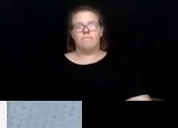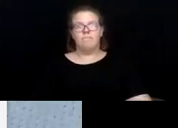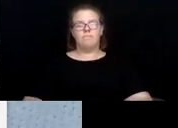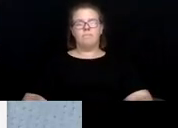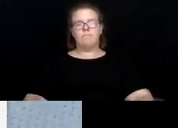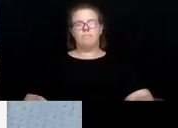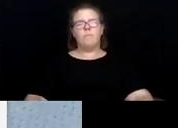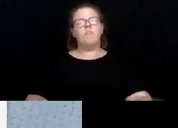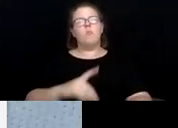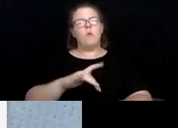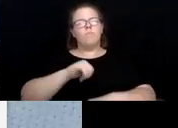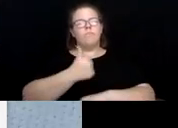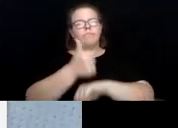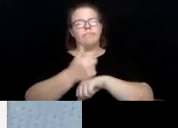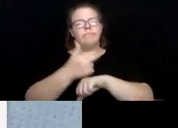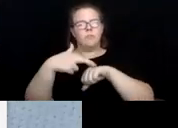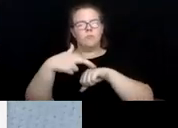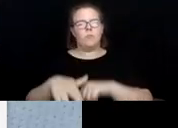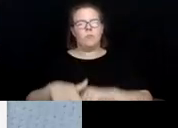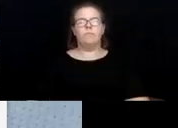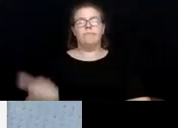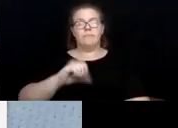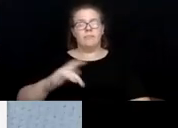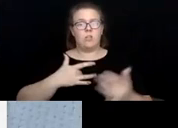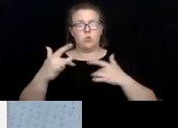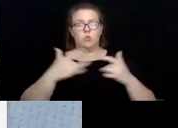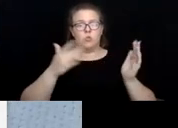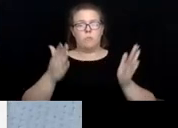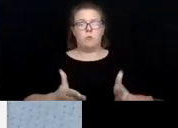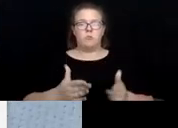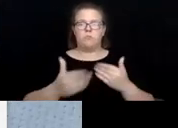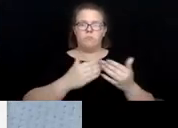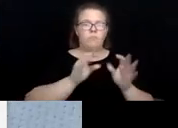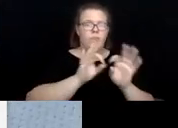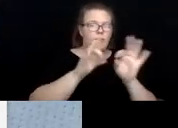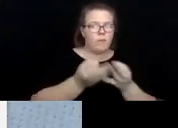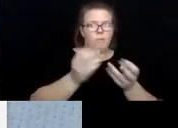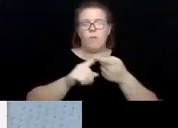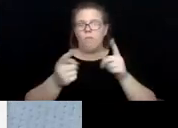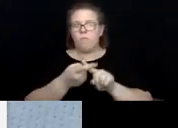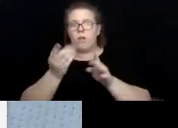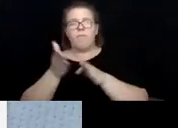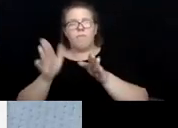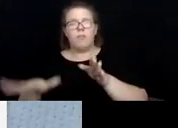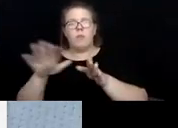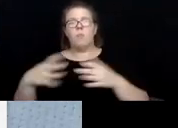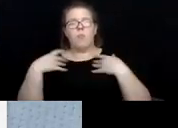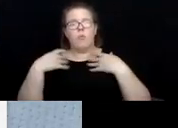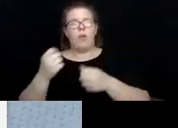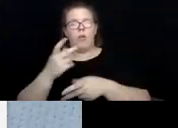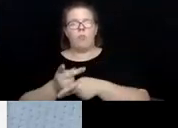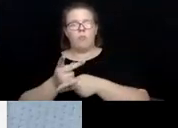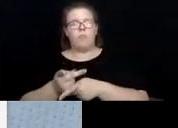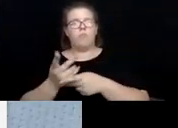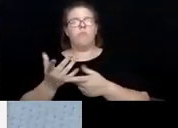Making a referral. Any concerned person, family member, friend, neighbor, health professional,